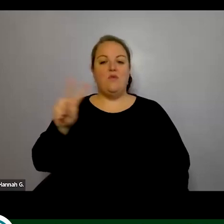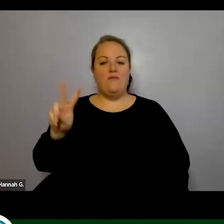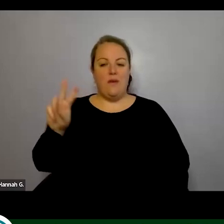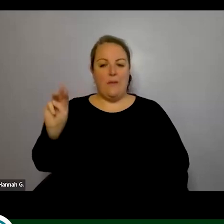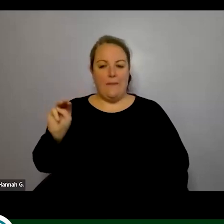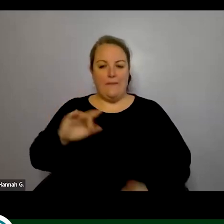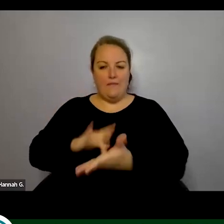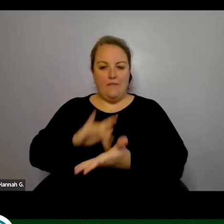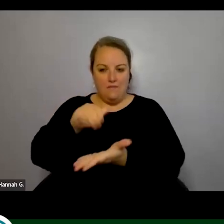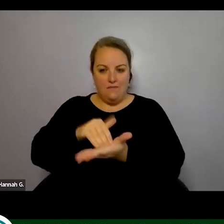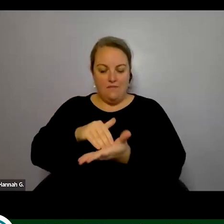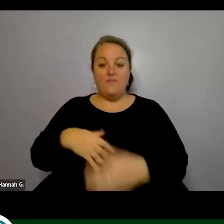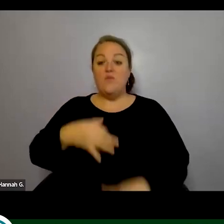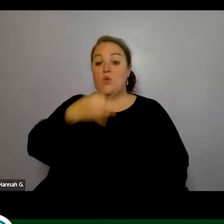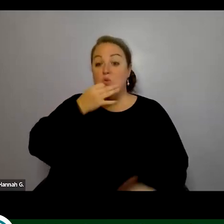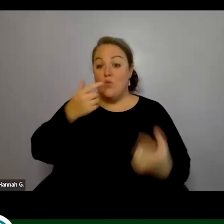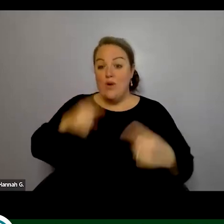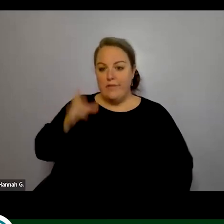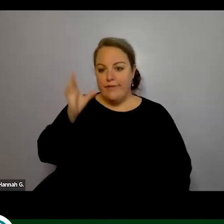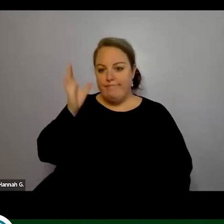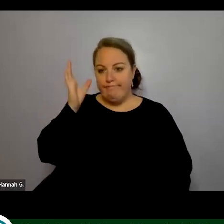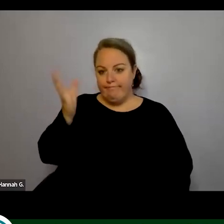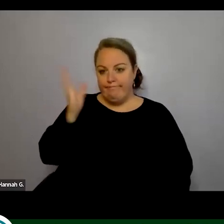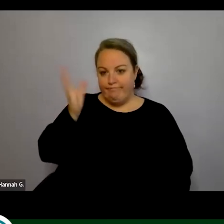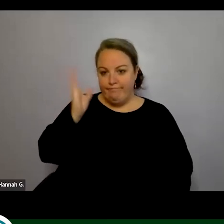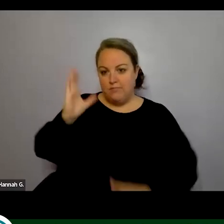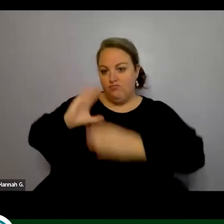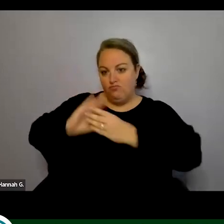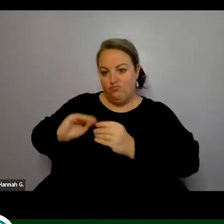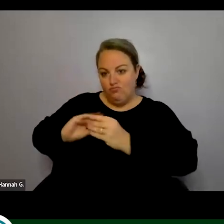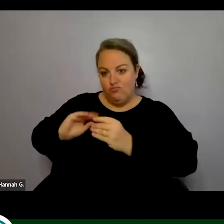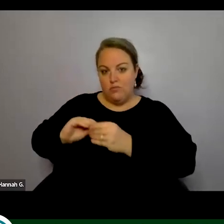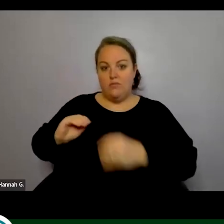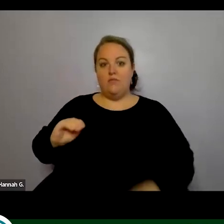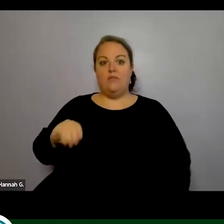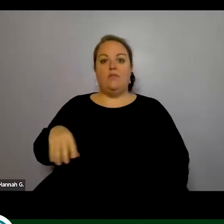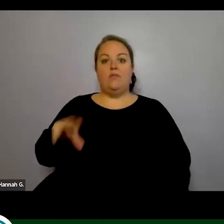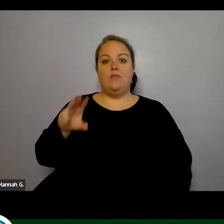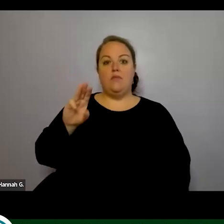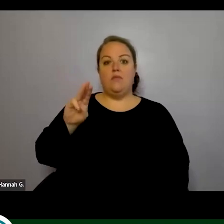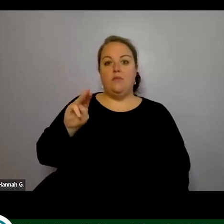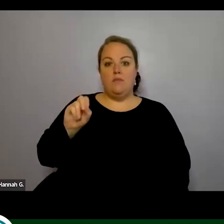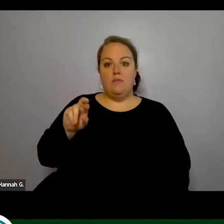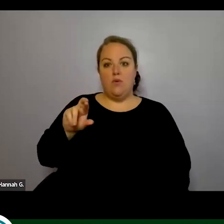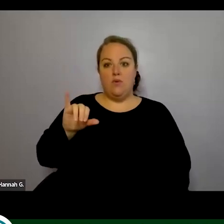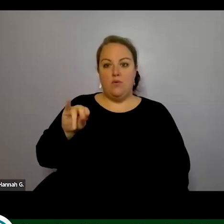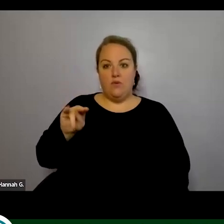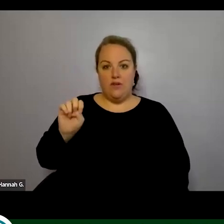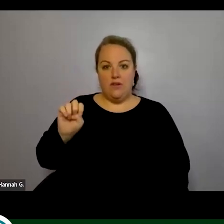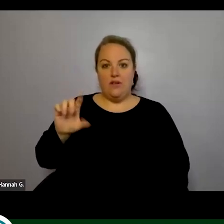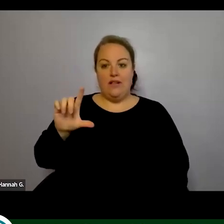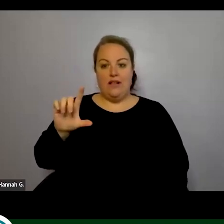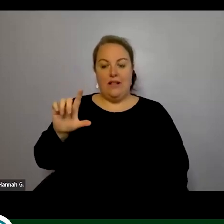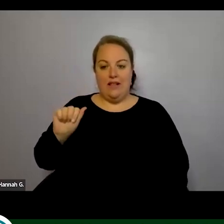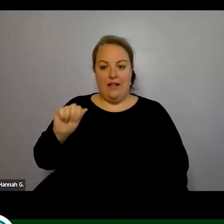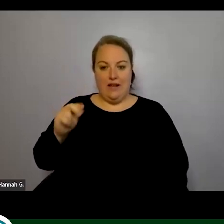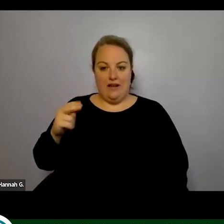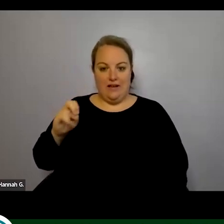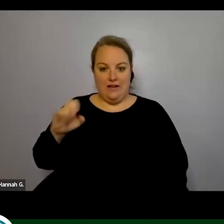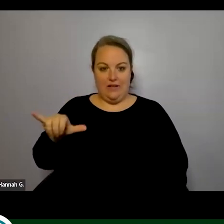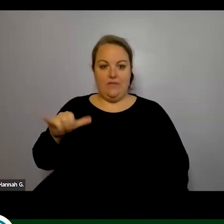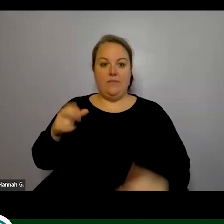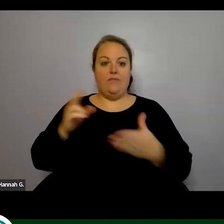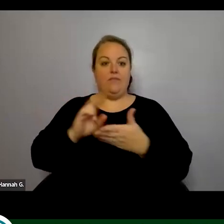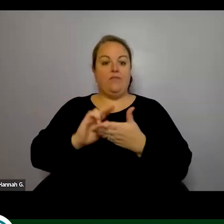you will be hearing from our presenters which will include my colleague maureen lahey who is the administrative director of